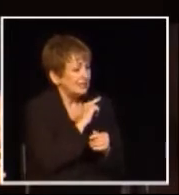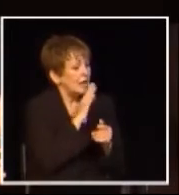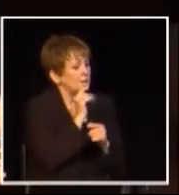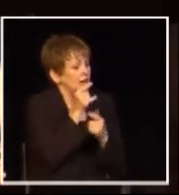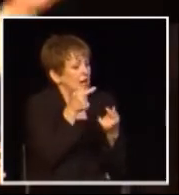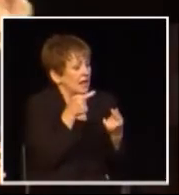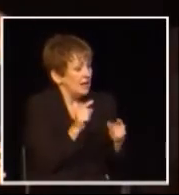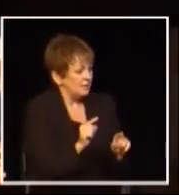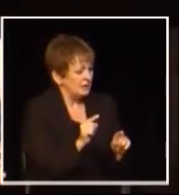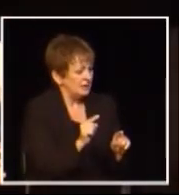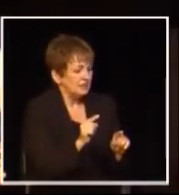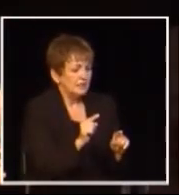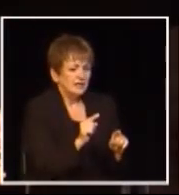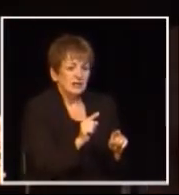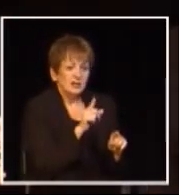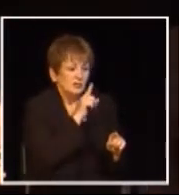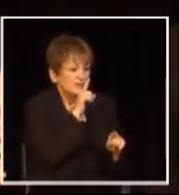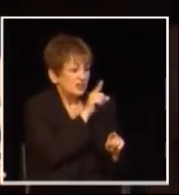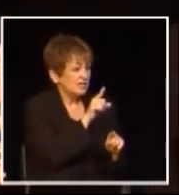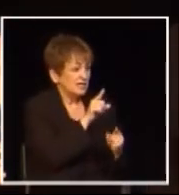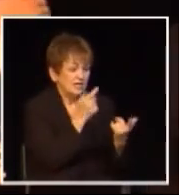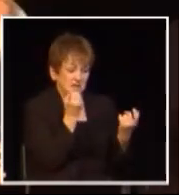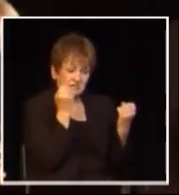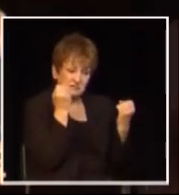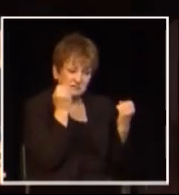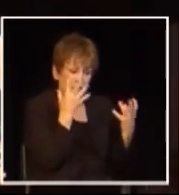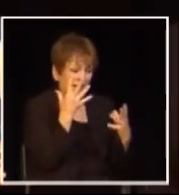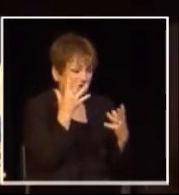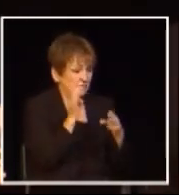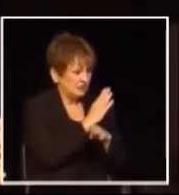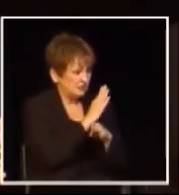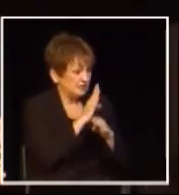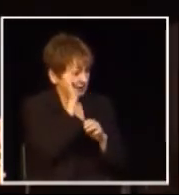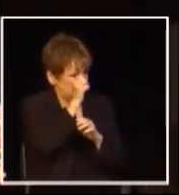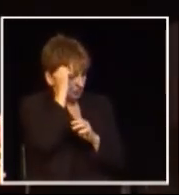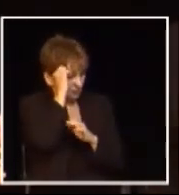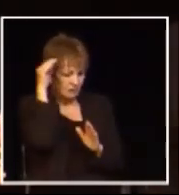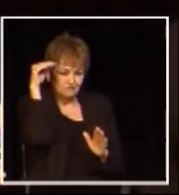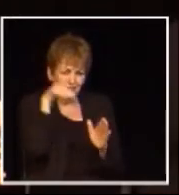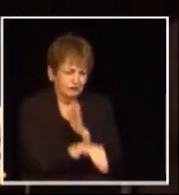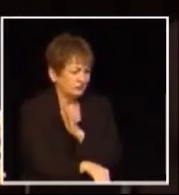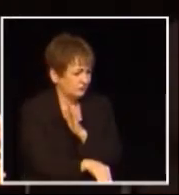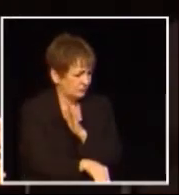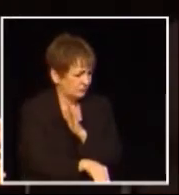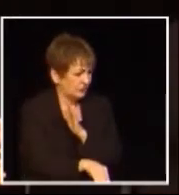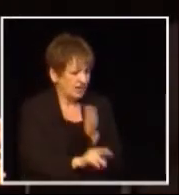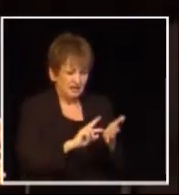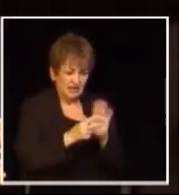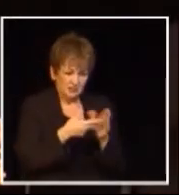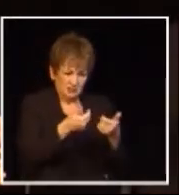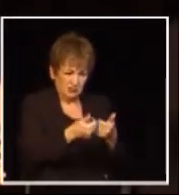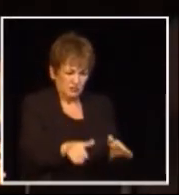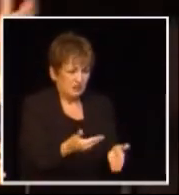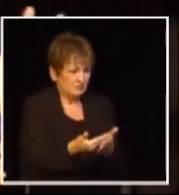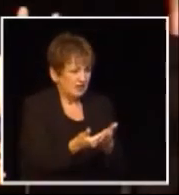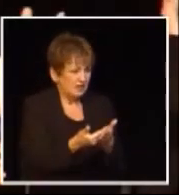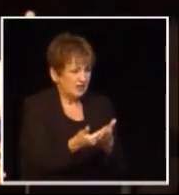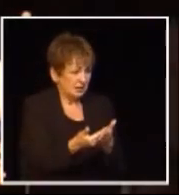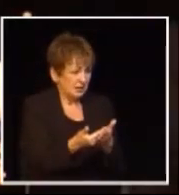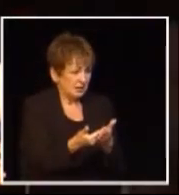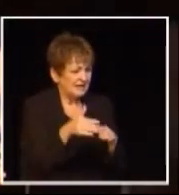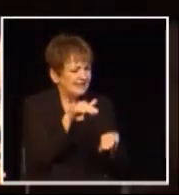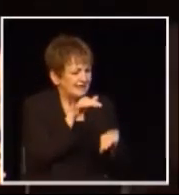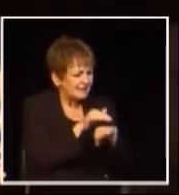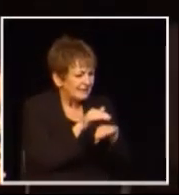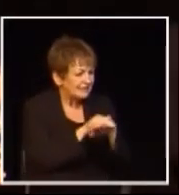but what's happened the entire economy has gone underground not the entire but massive portions of the economy of Europe have gone underground and they're